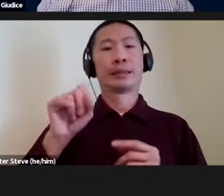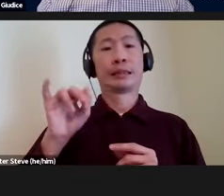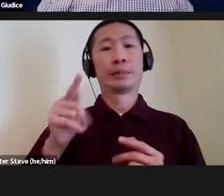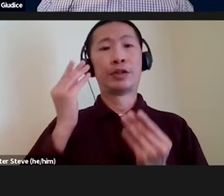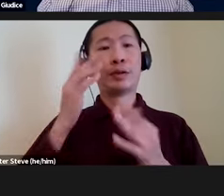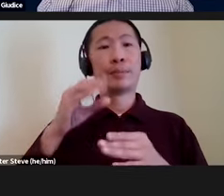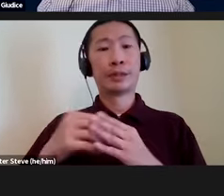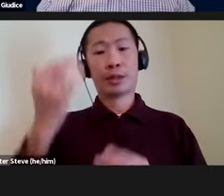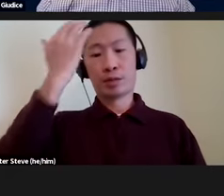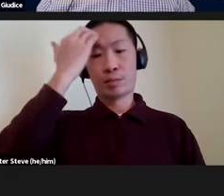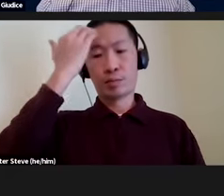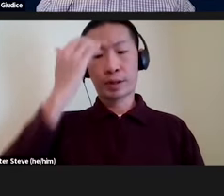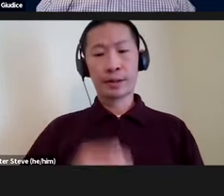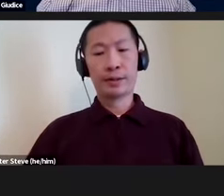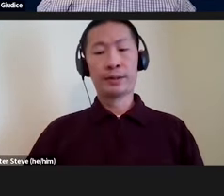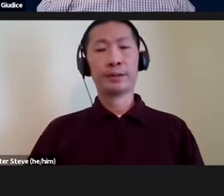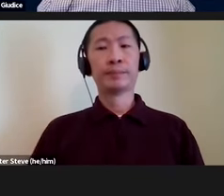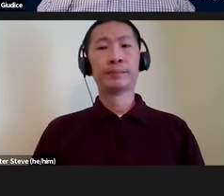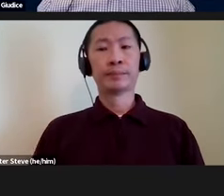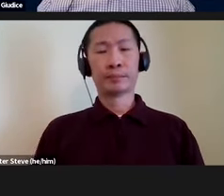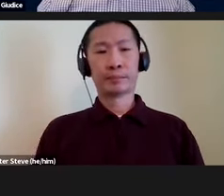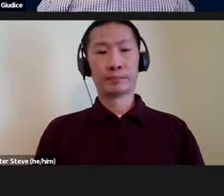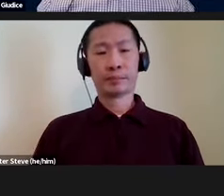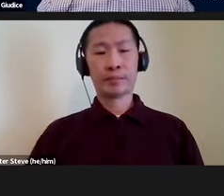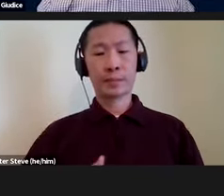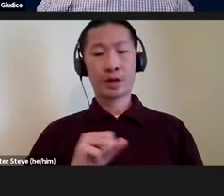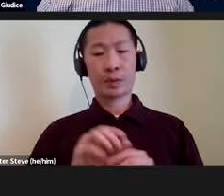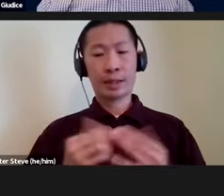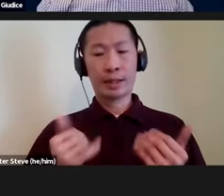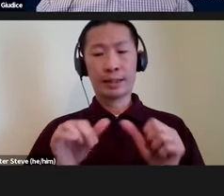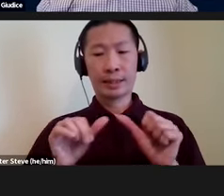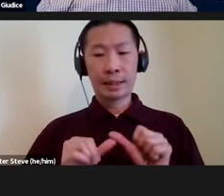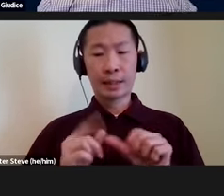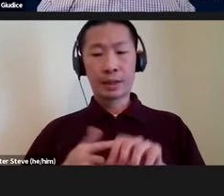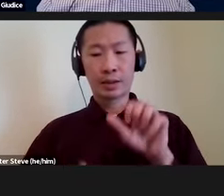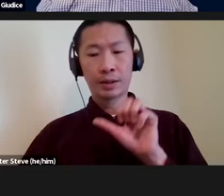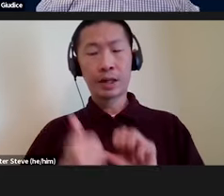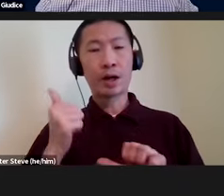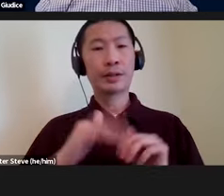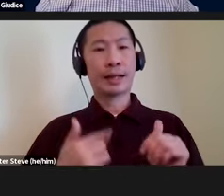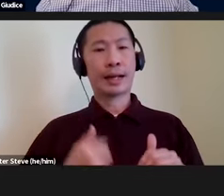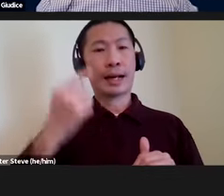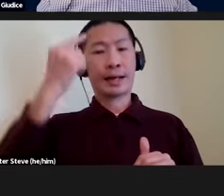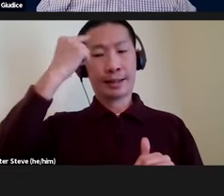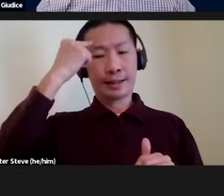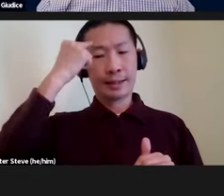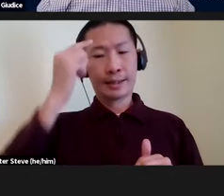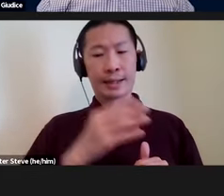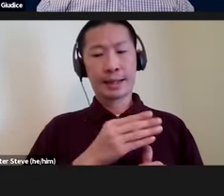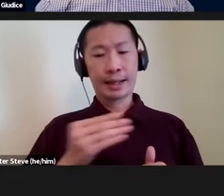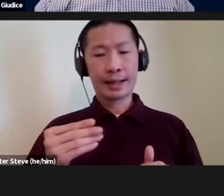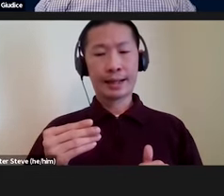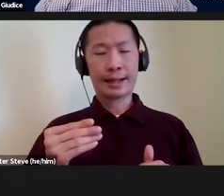in the brain. I've worked in this area for longer than I would like to think, and